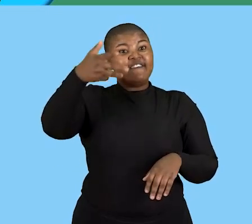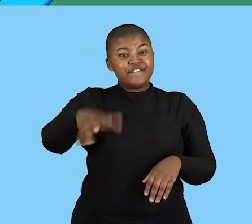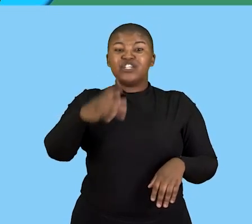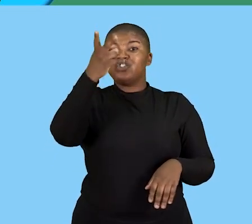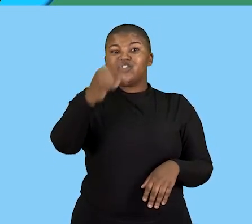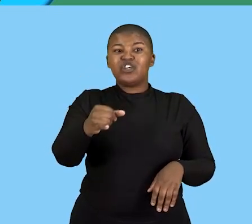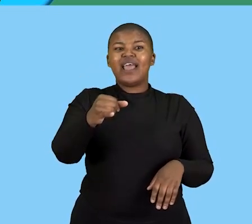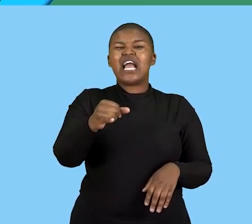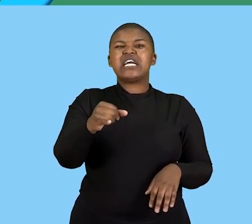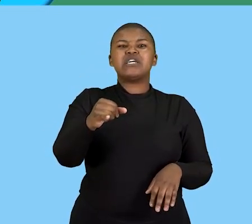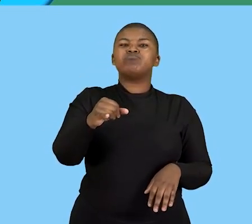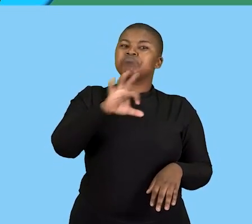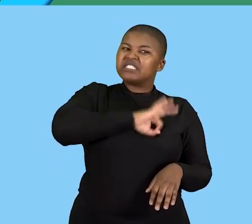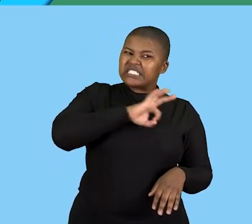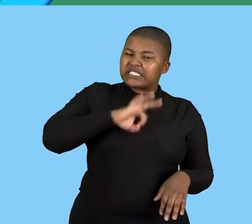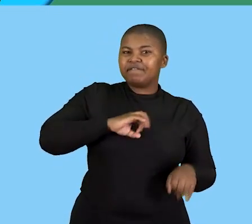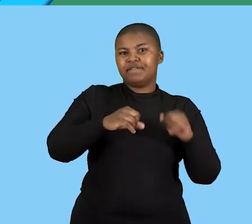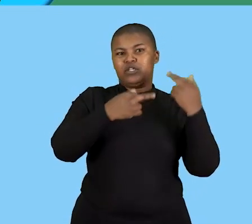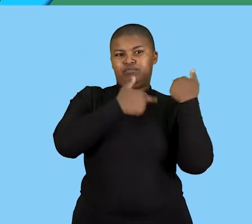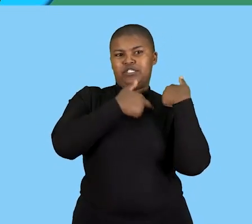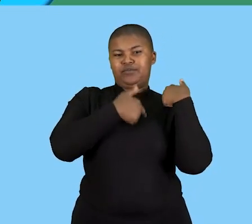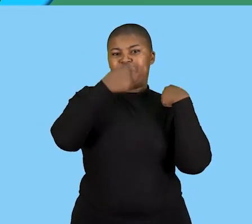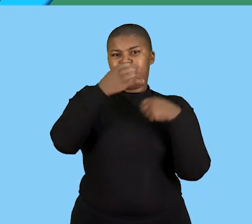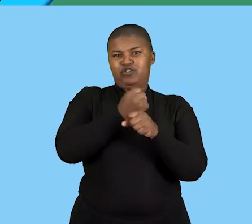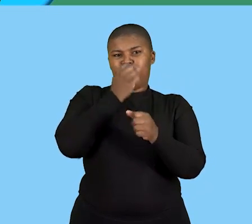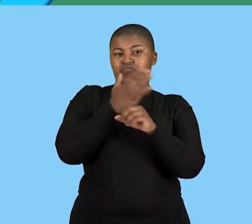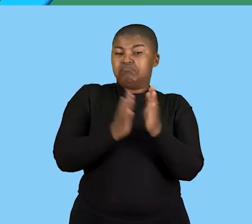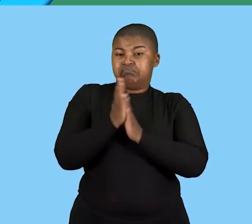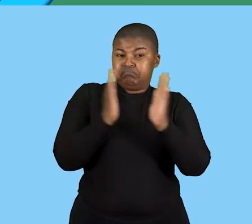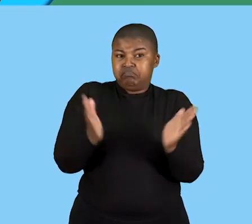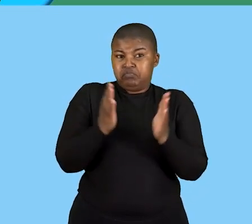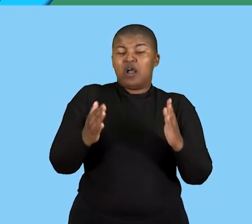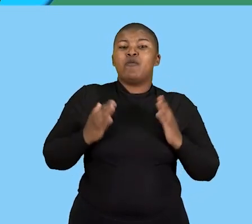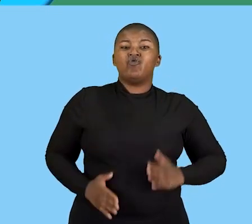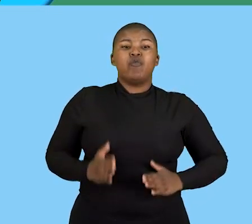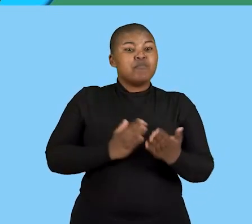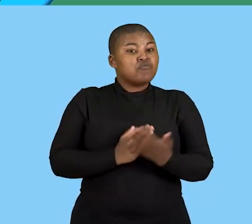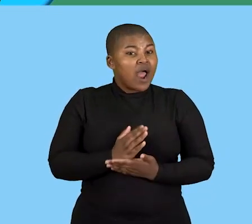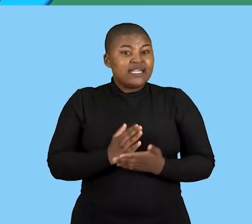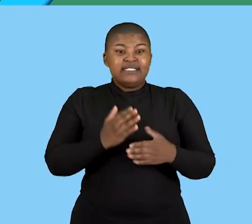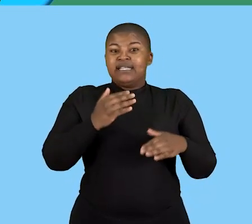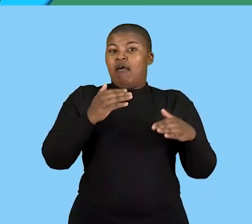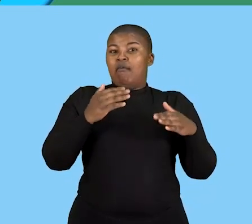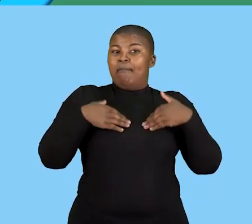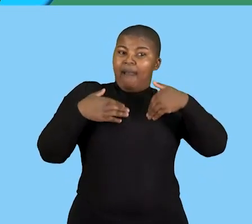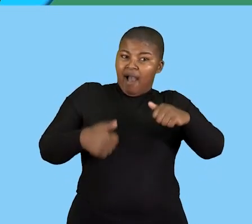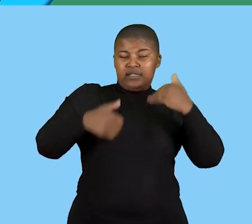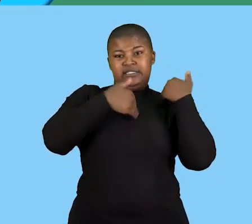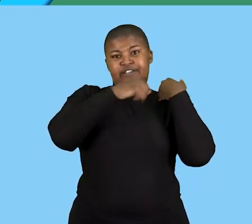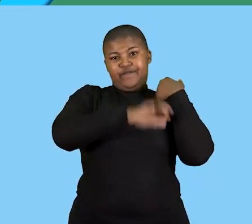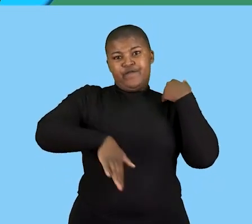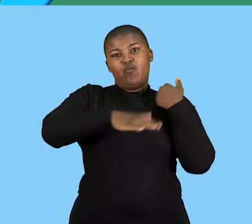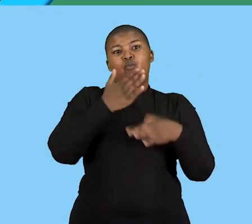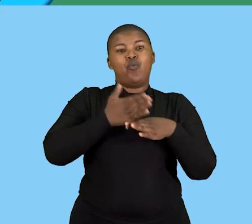role of workers or employees responsibility in promoting human health and safety in the workplace then we looked into ways